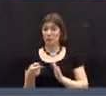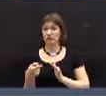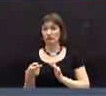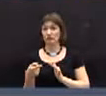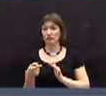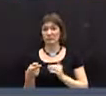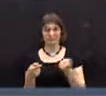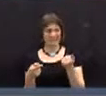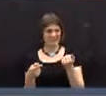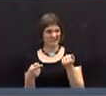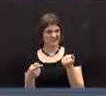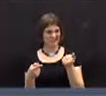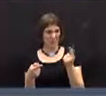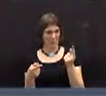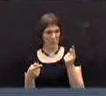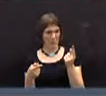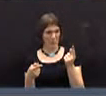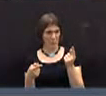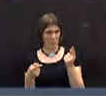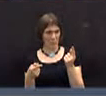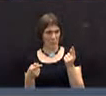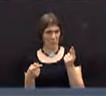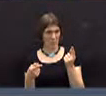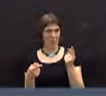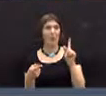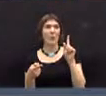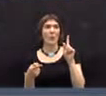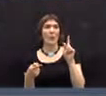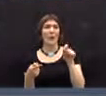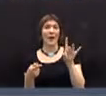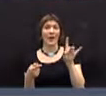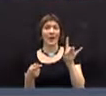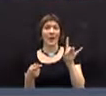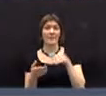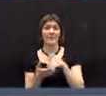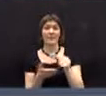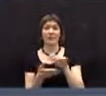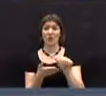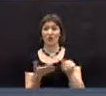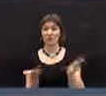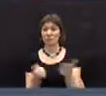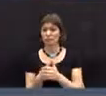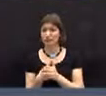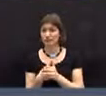$1,800,000.